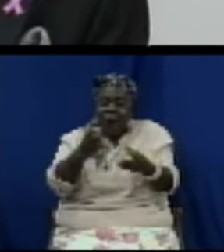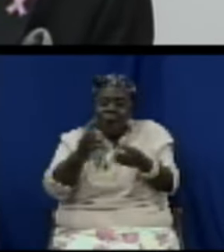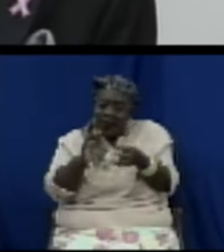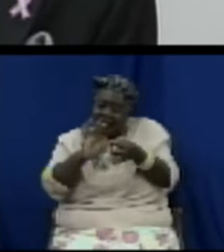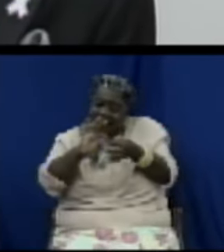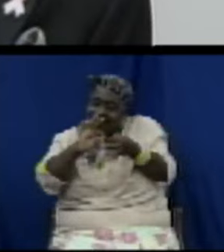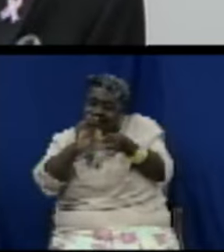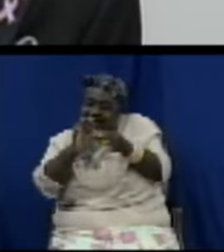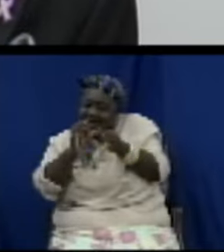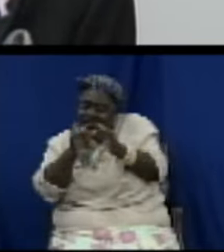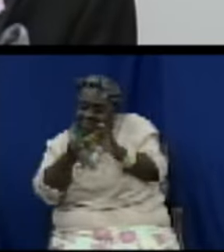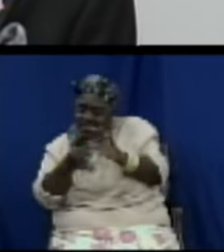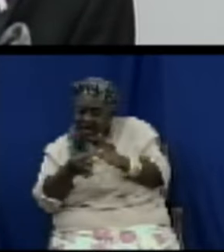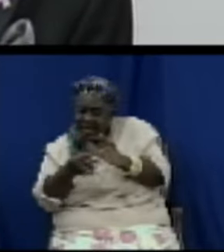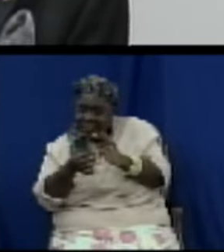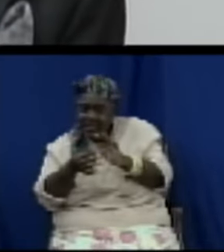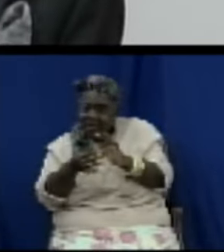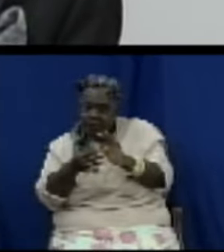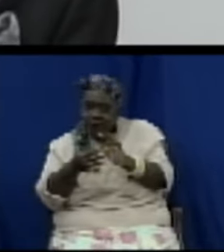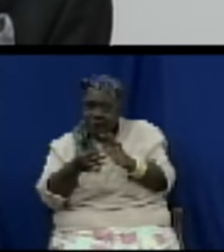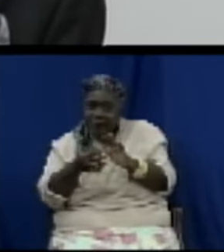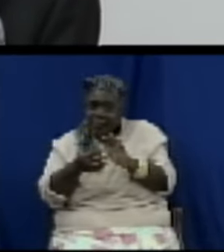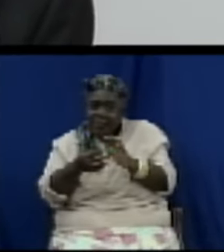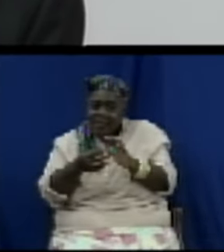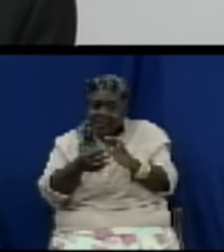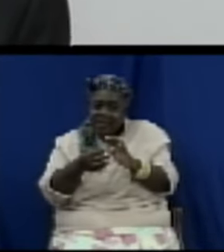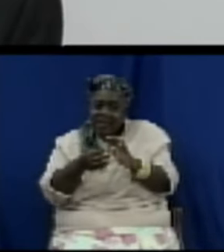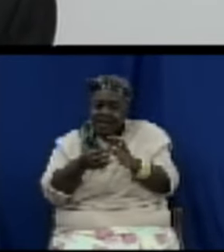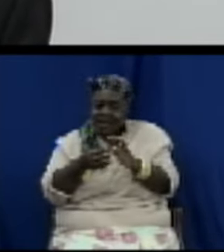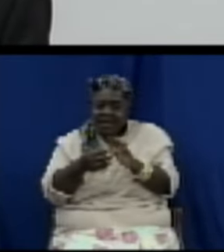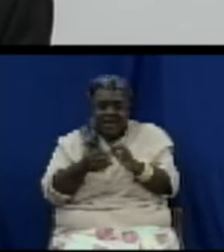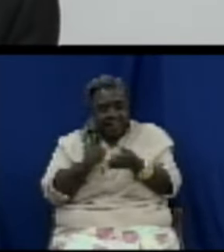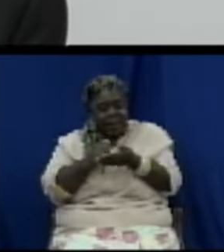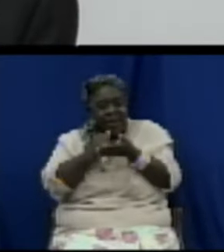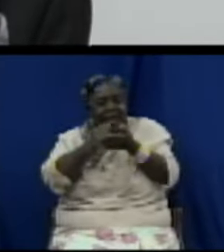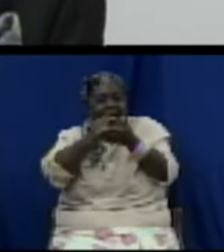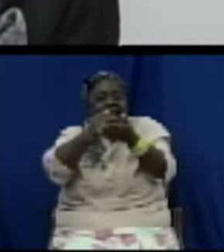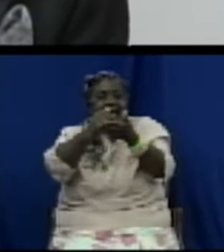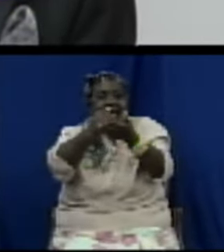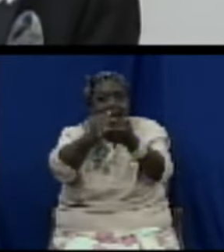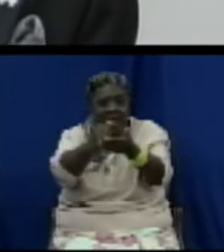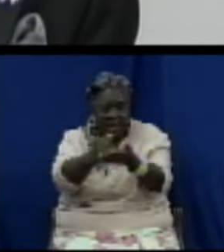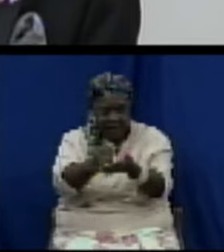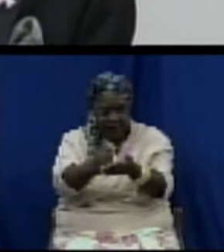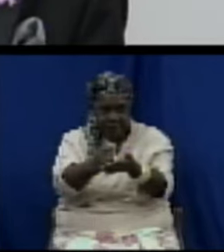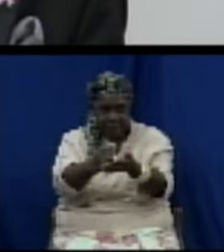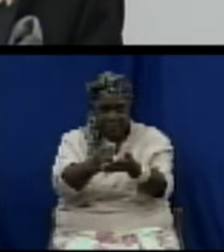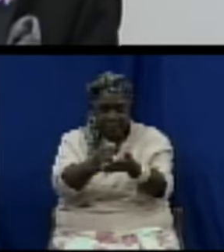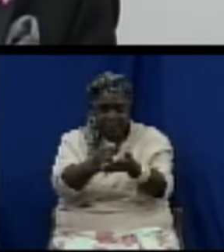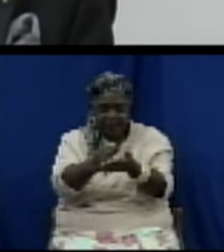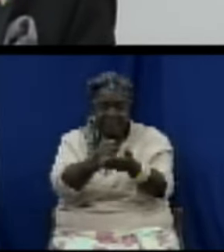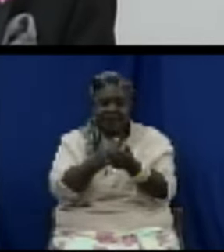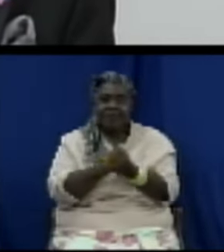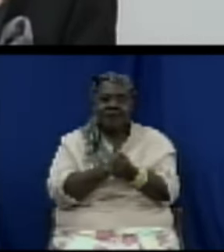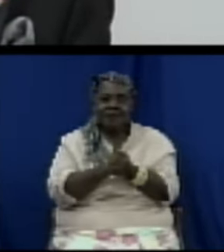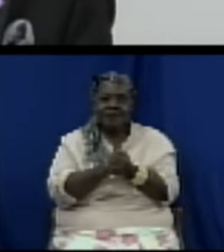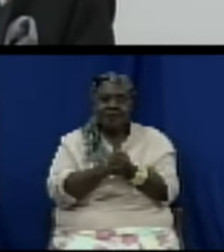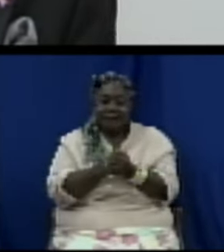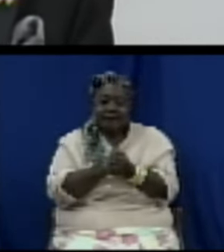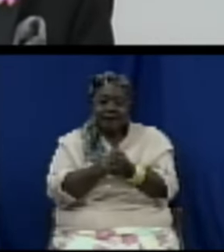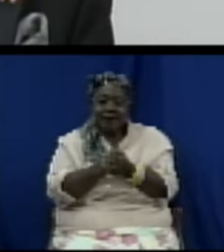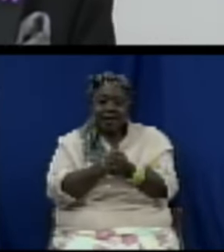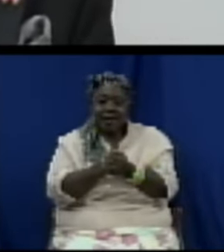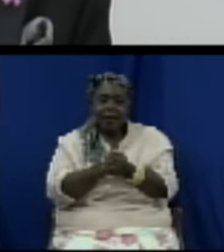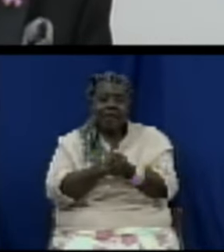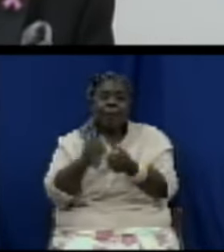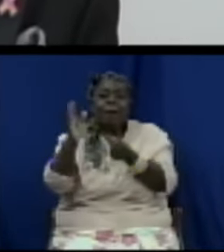quasi sorry judicial body by way of the consumer